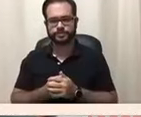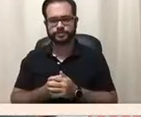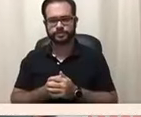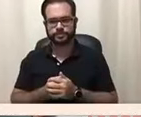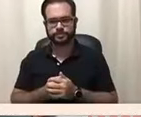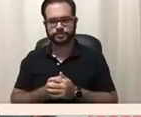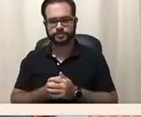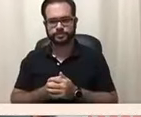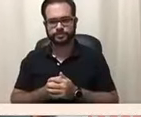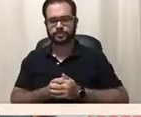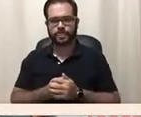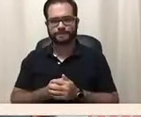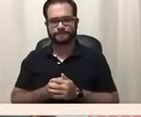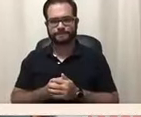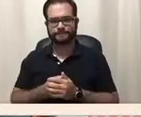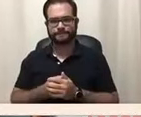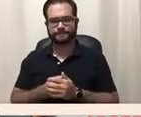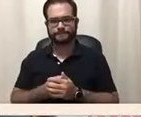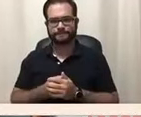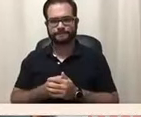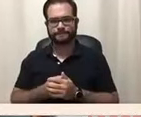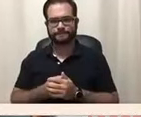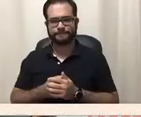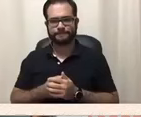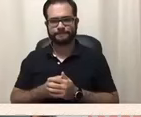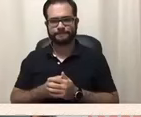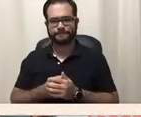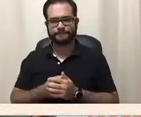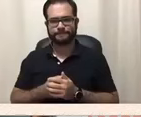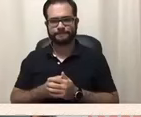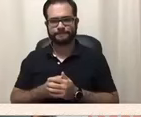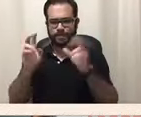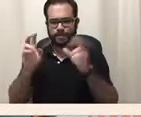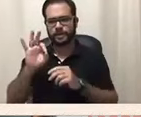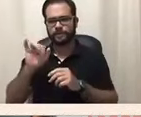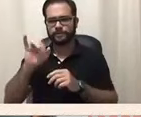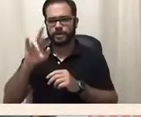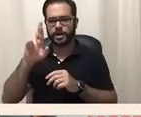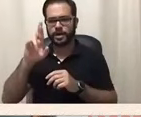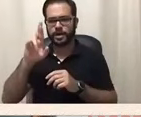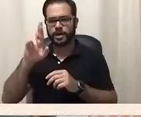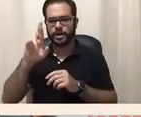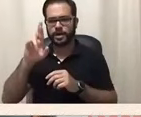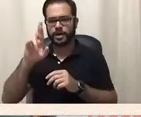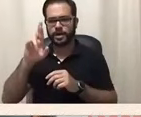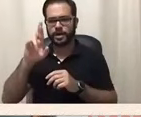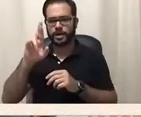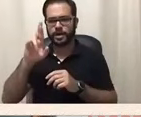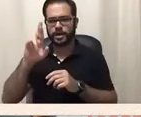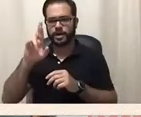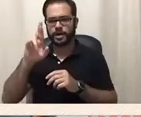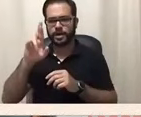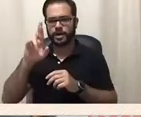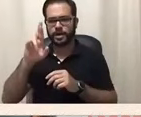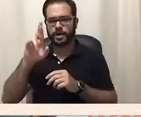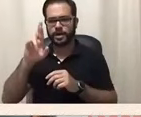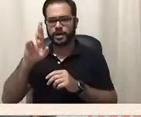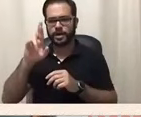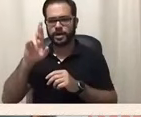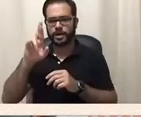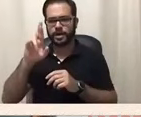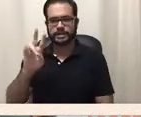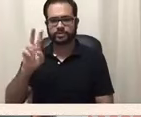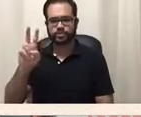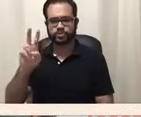in 1972 george wallace in wallace wallace